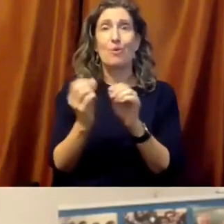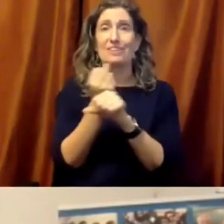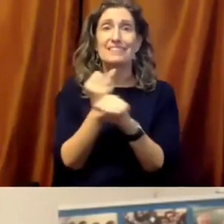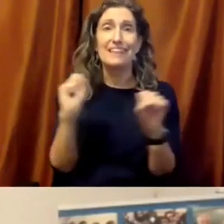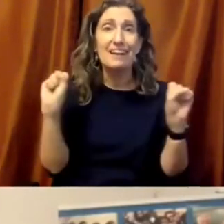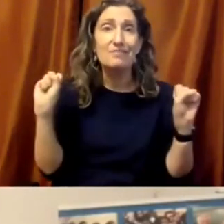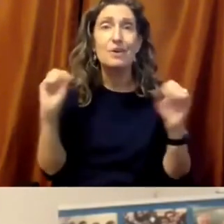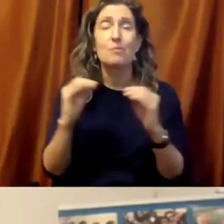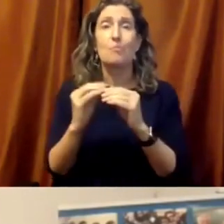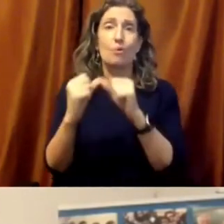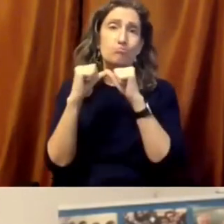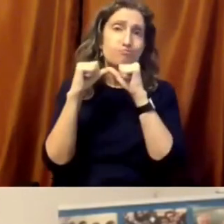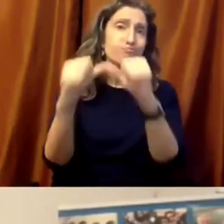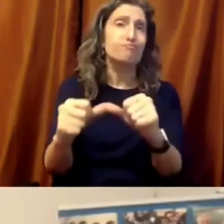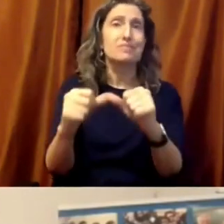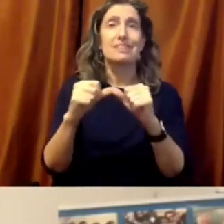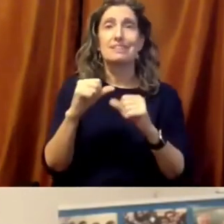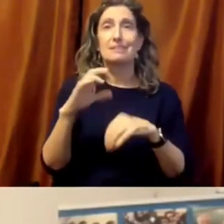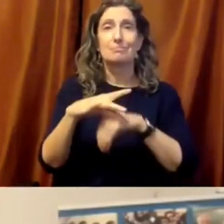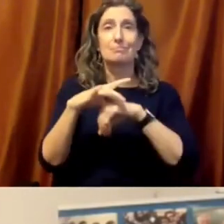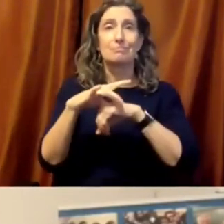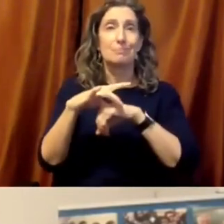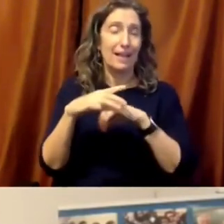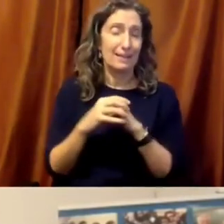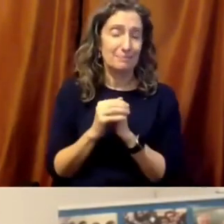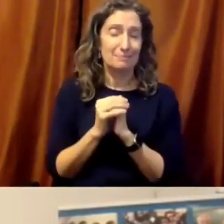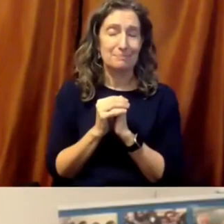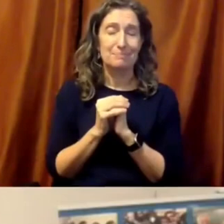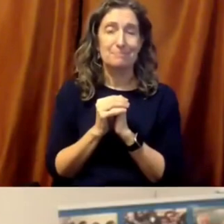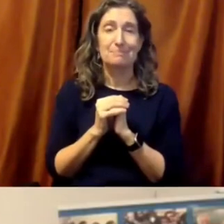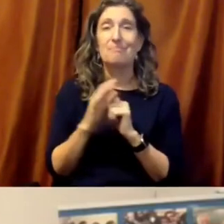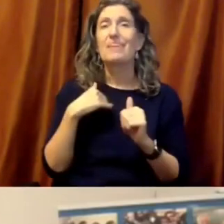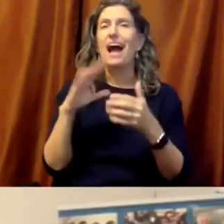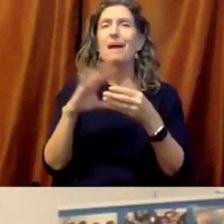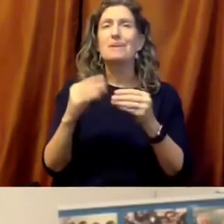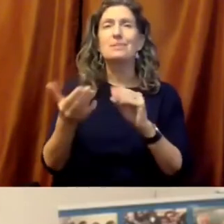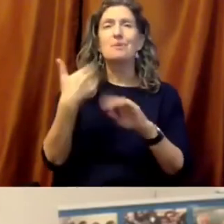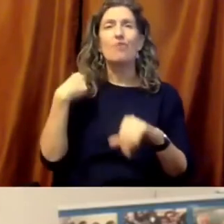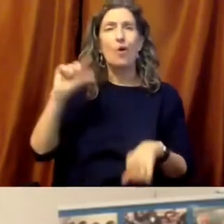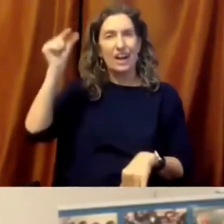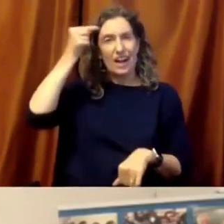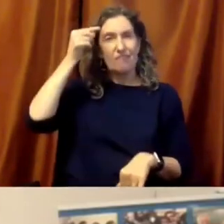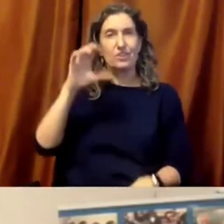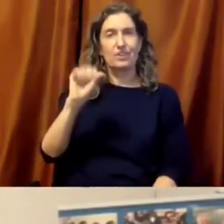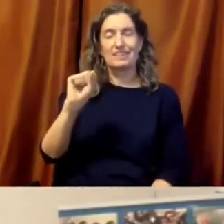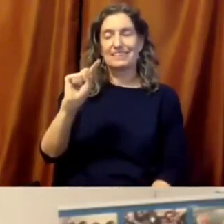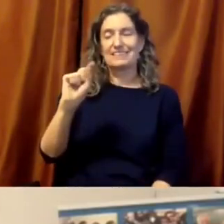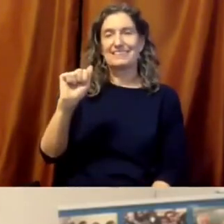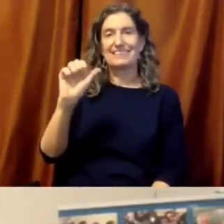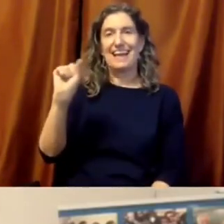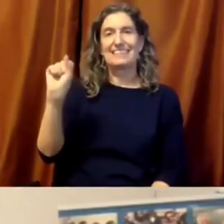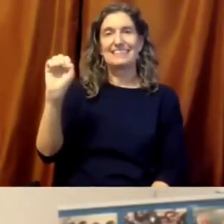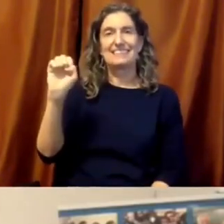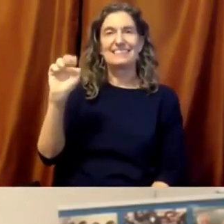earlier Governor Stassen, who was tapped by Roosevelt to be one of the founders of the United Nations. Over the